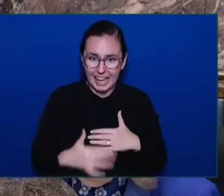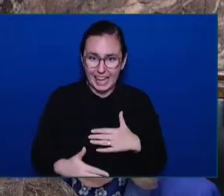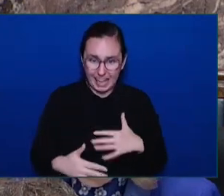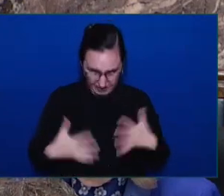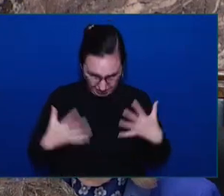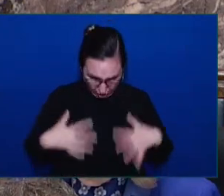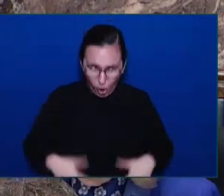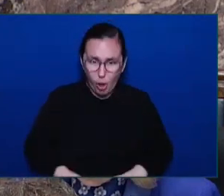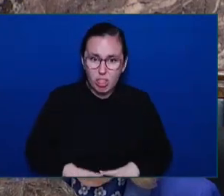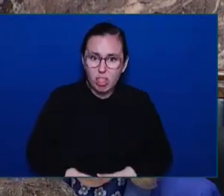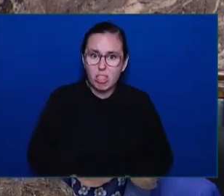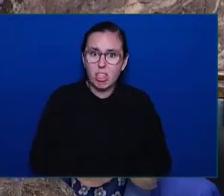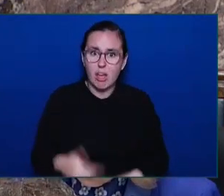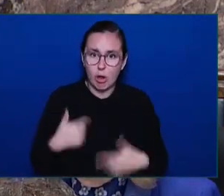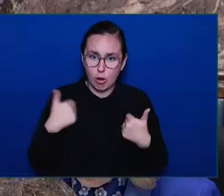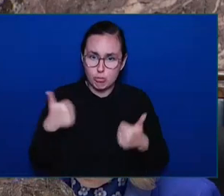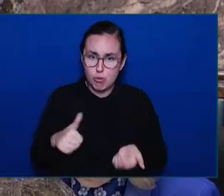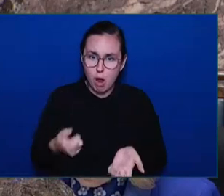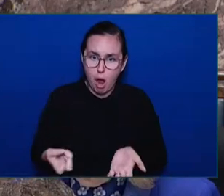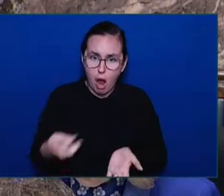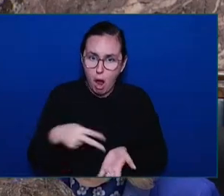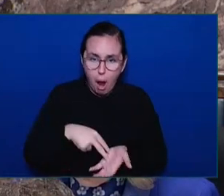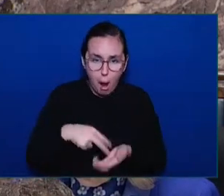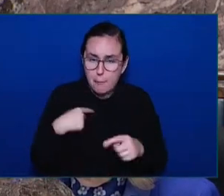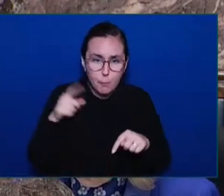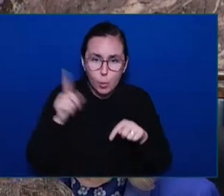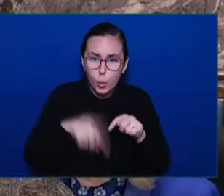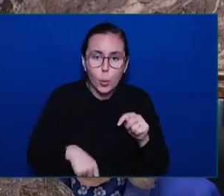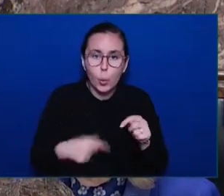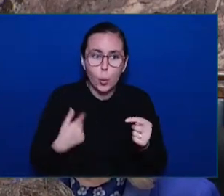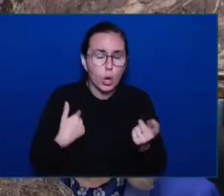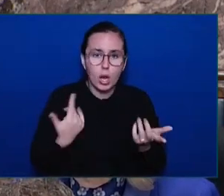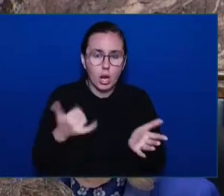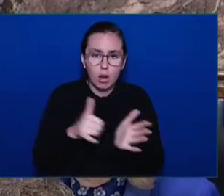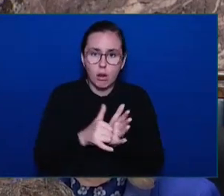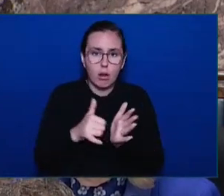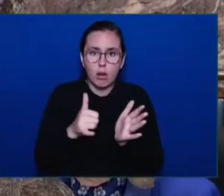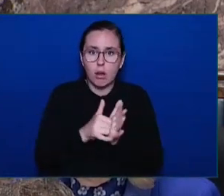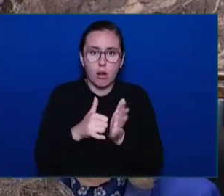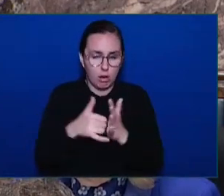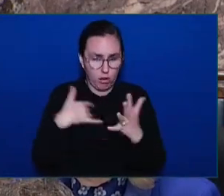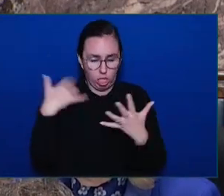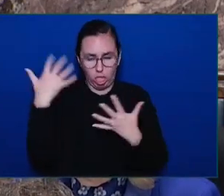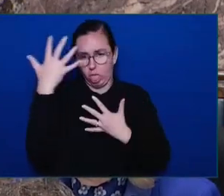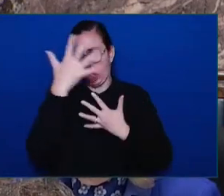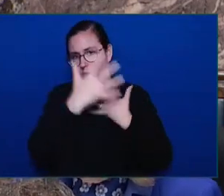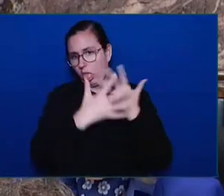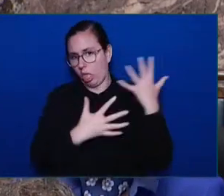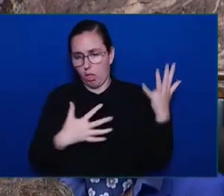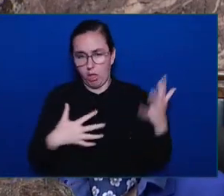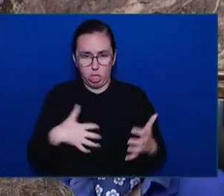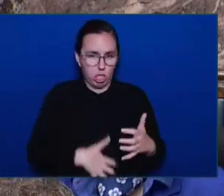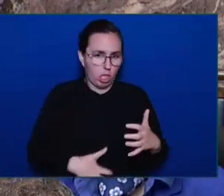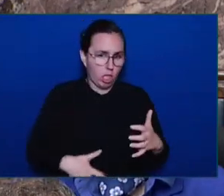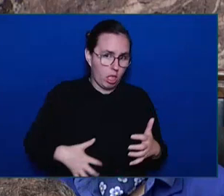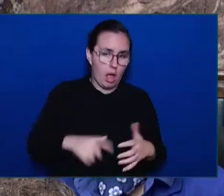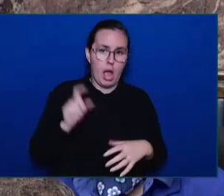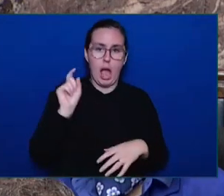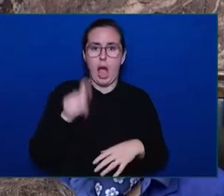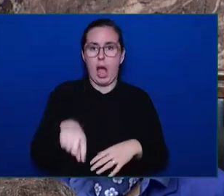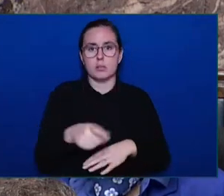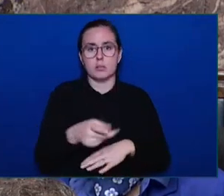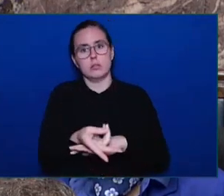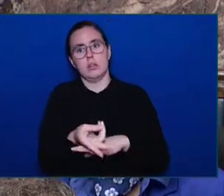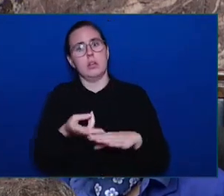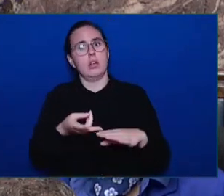a no-go. Just instantly dizzy, nauseous, and I needed to lay down, even to recuperate my breath. End